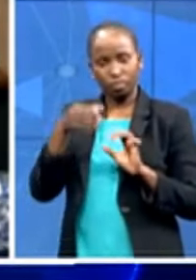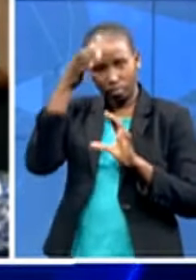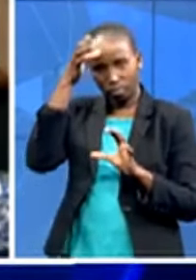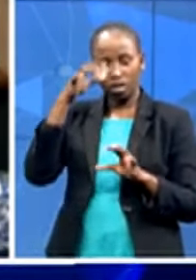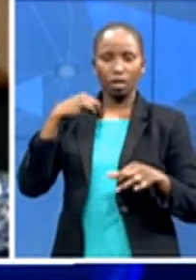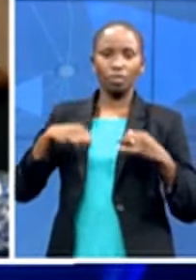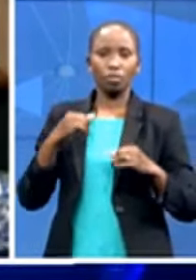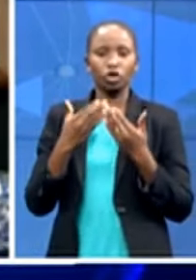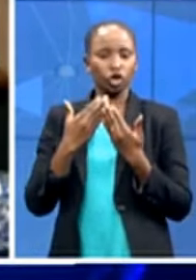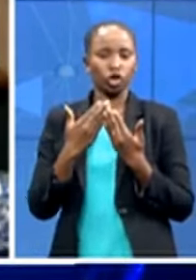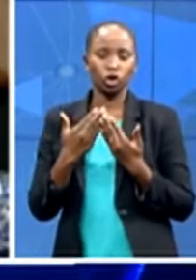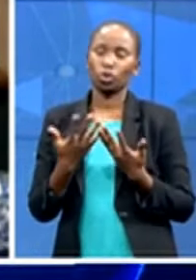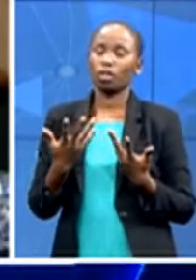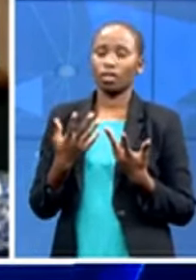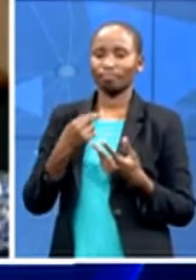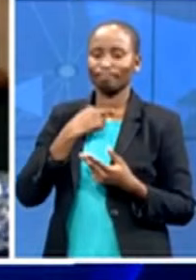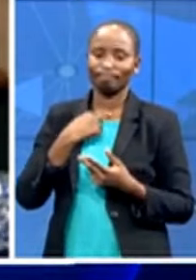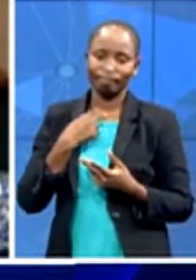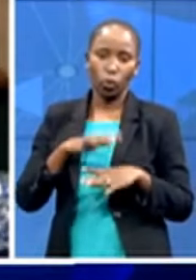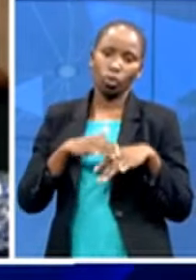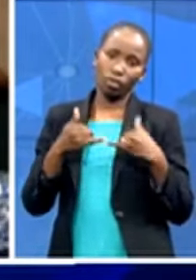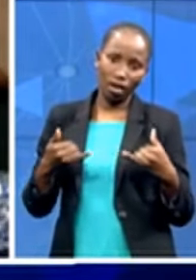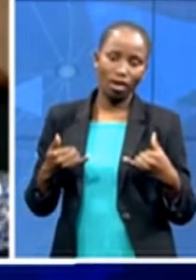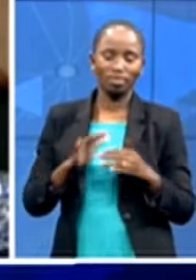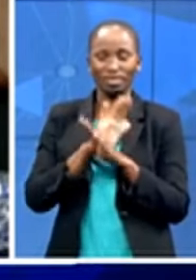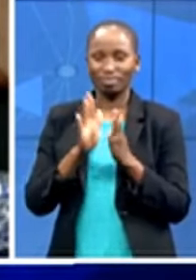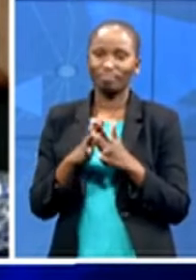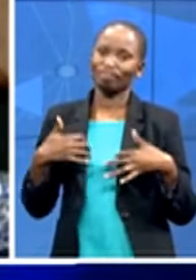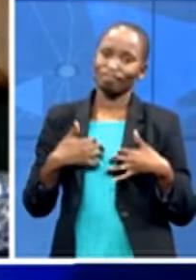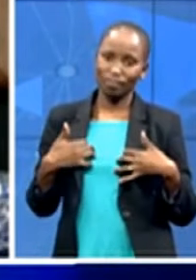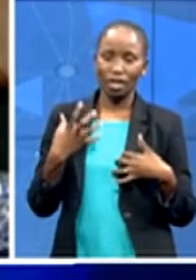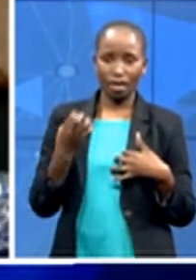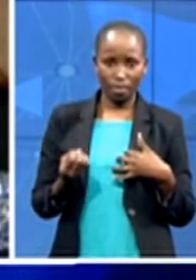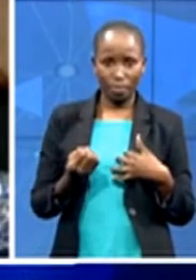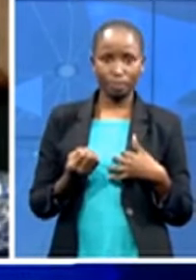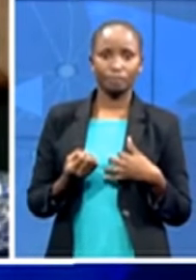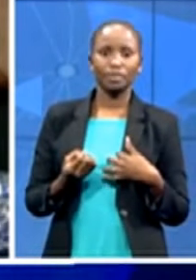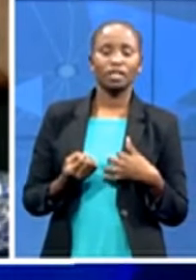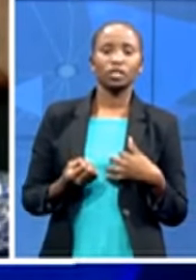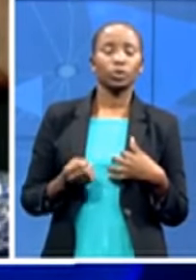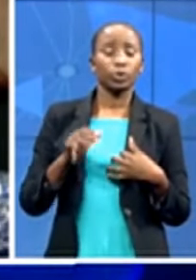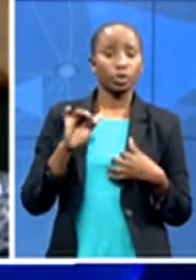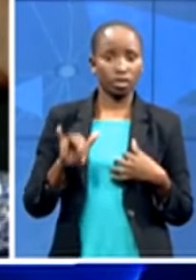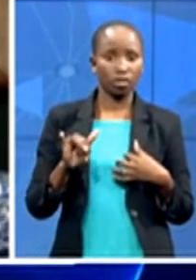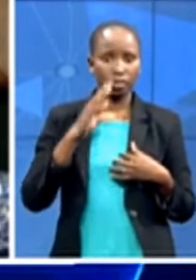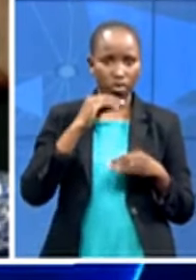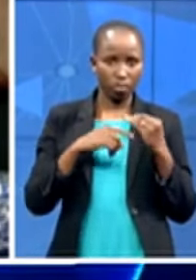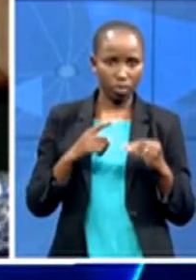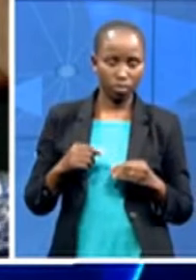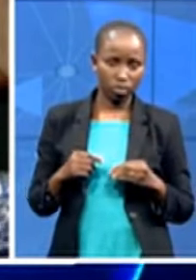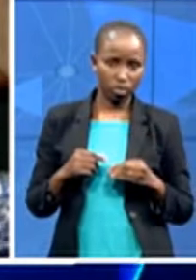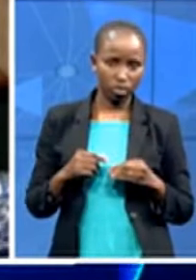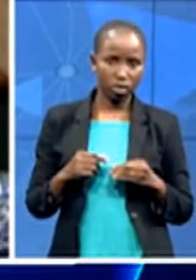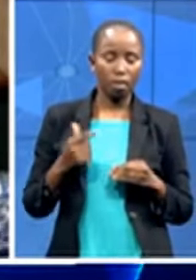um and here we're talking about the more privileged kids um i'm a boxing coach and a lot and the kids that i